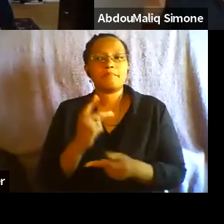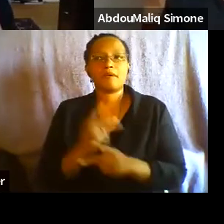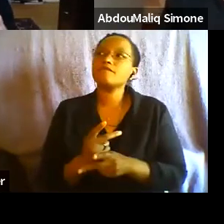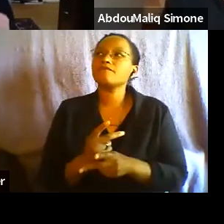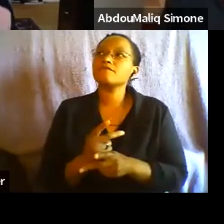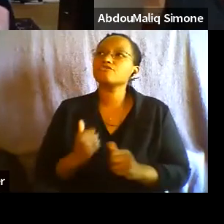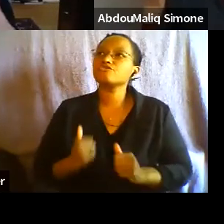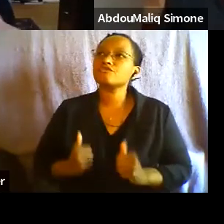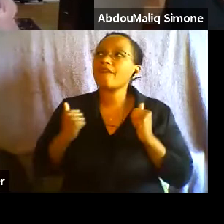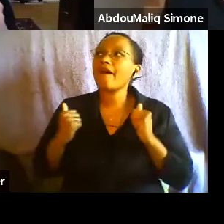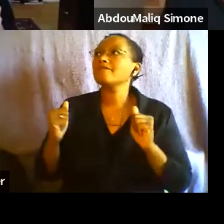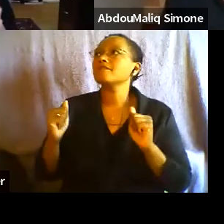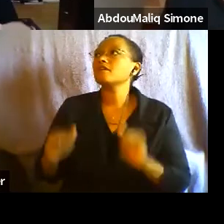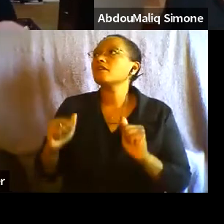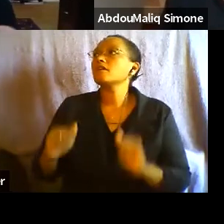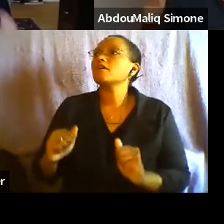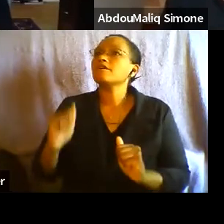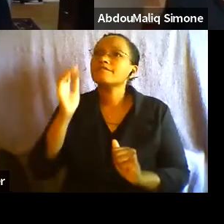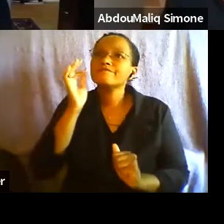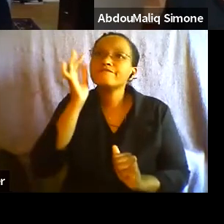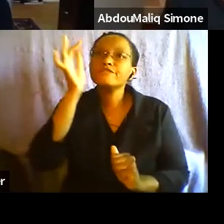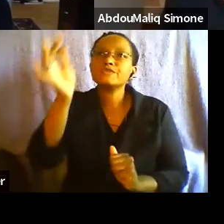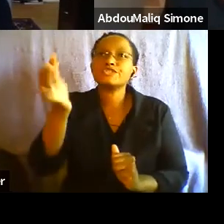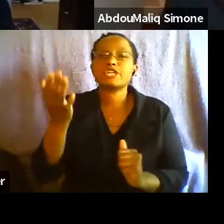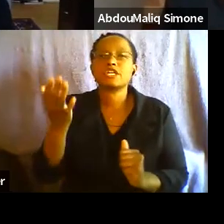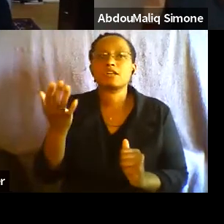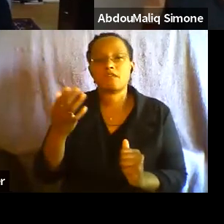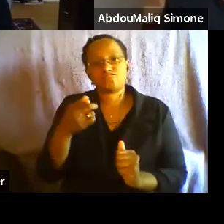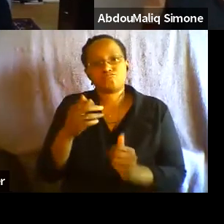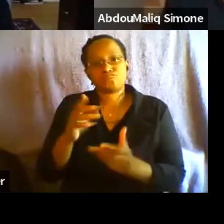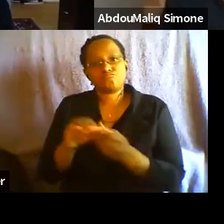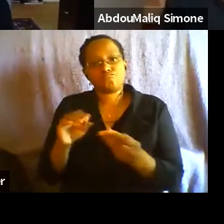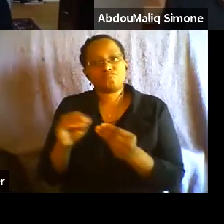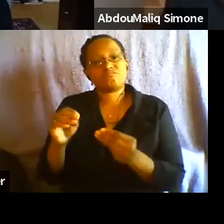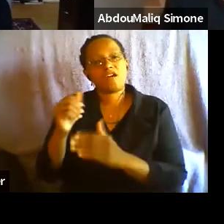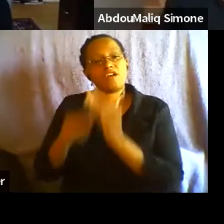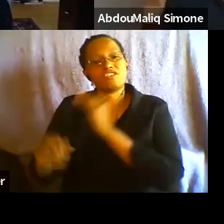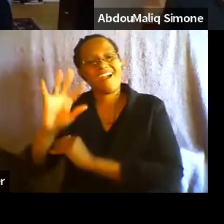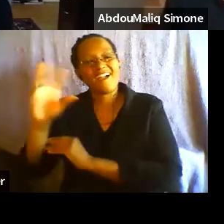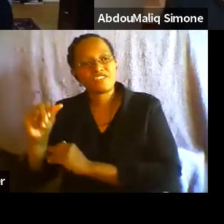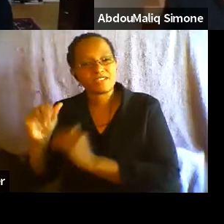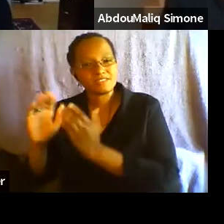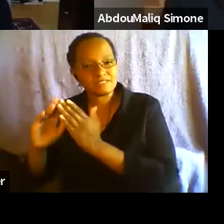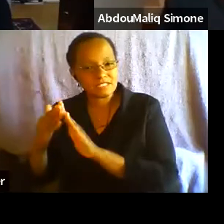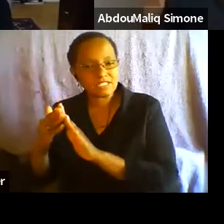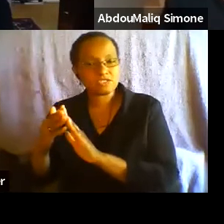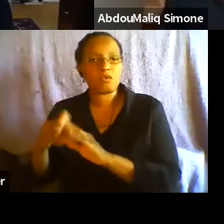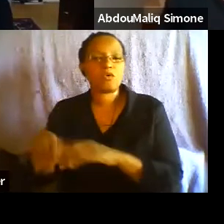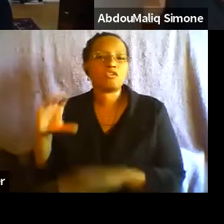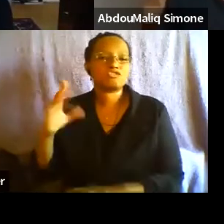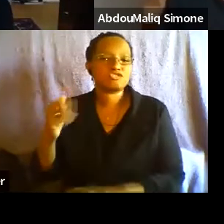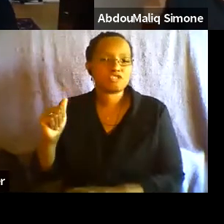survivability, faith, futurity that you're talking about in African cities or in Jakarta.